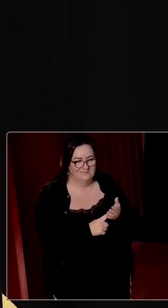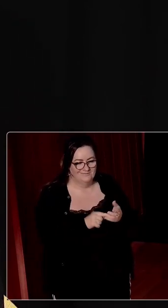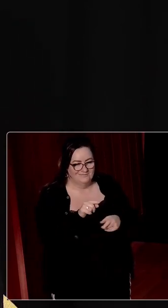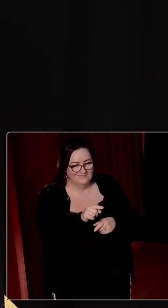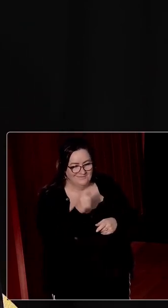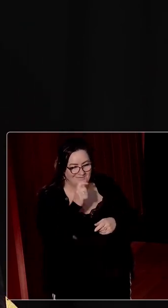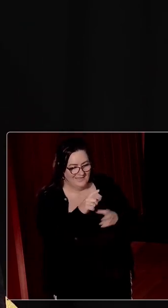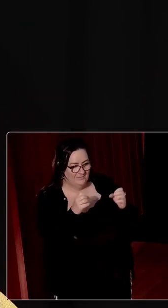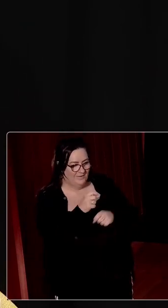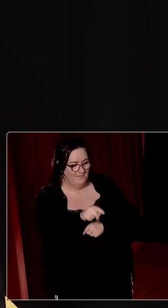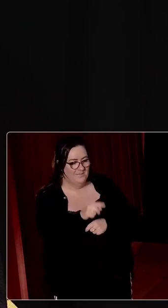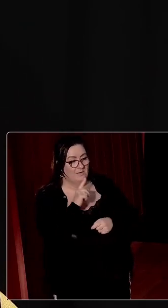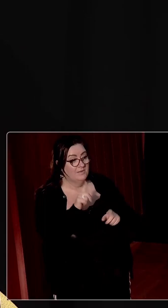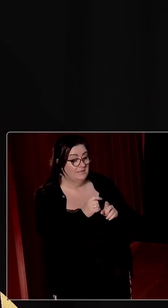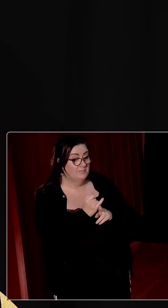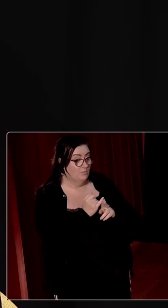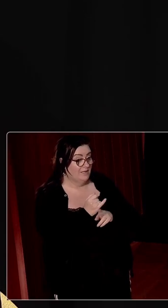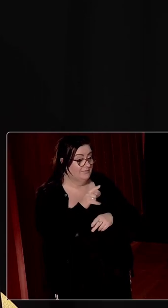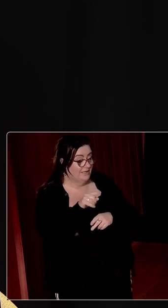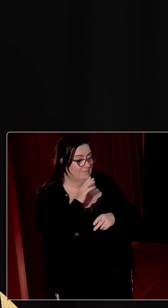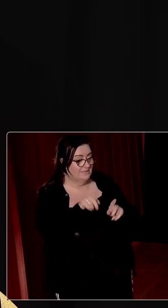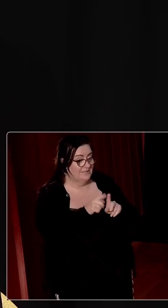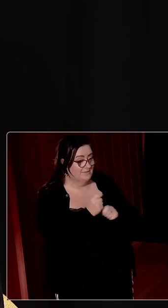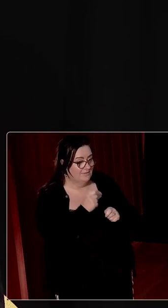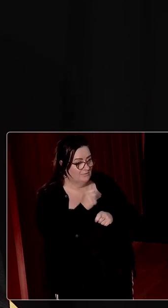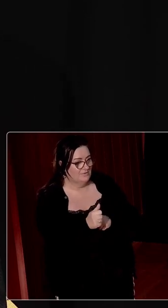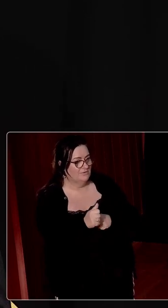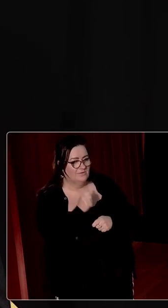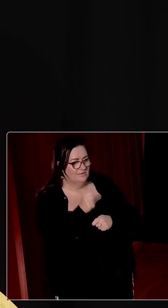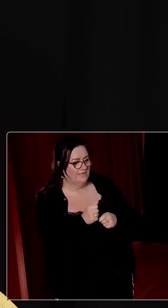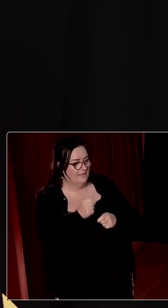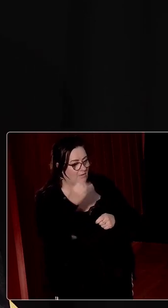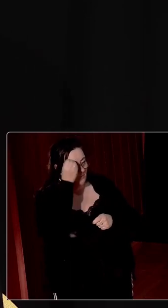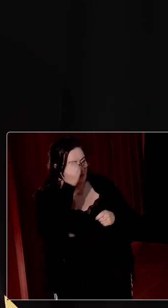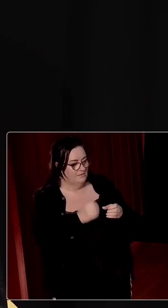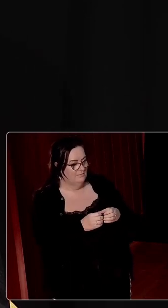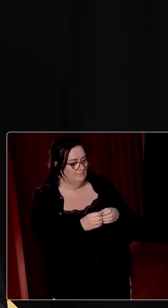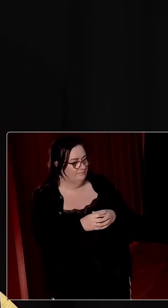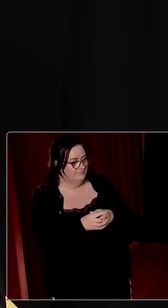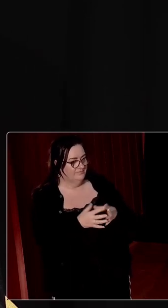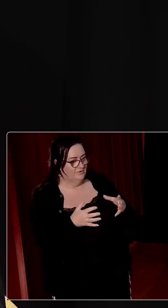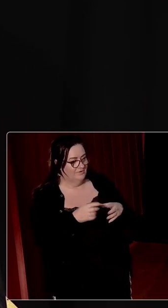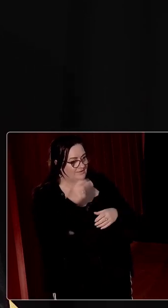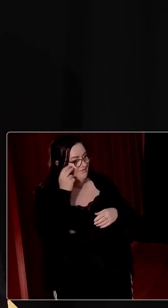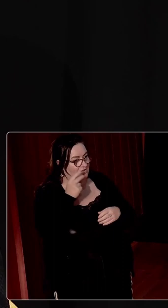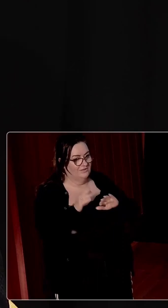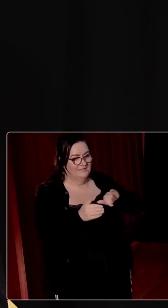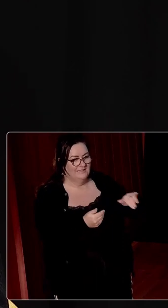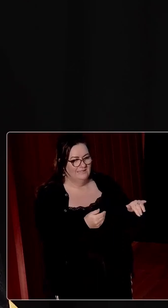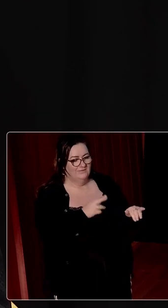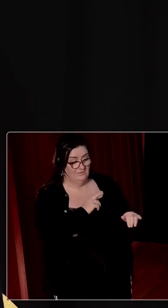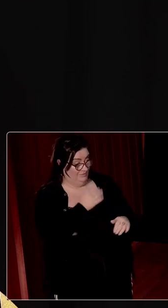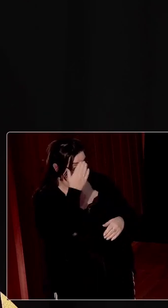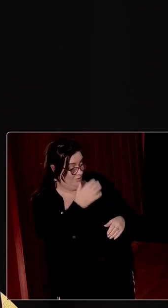You know, he had been waiting, but at the same time, you know, there was no great swell of opinion for De Valera to leave the